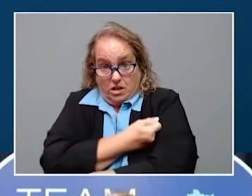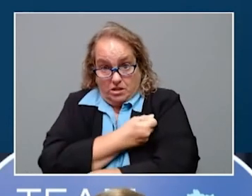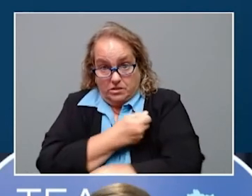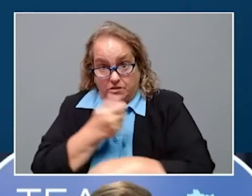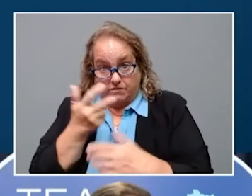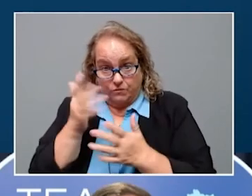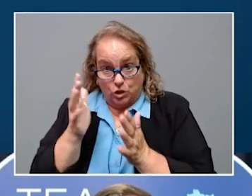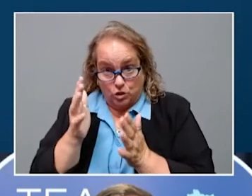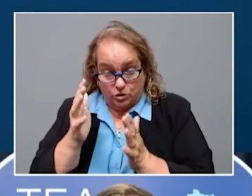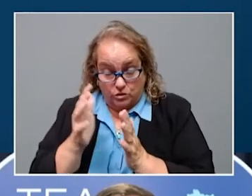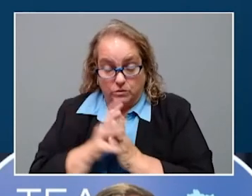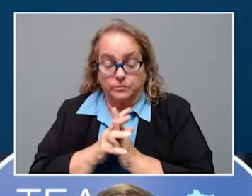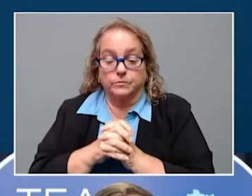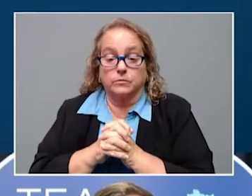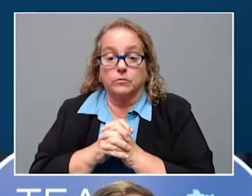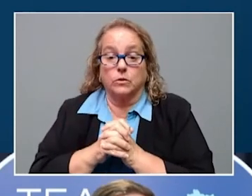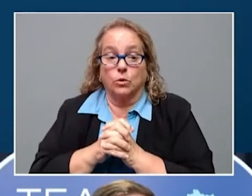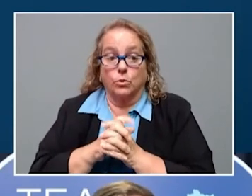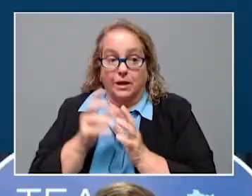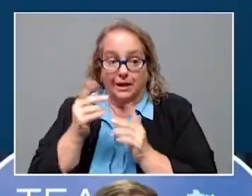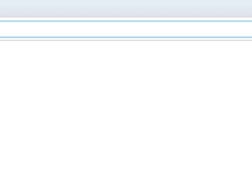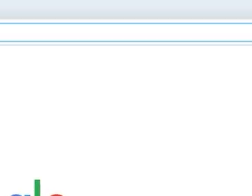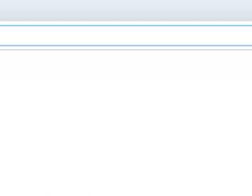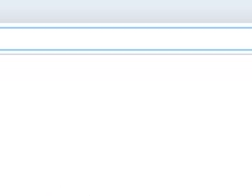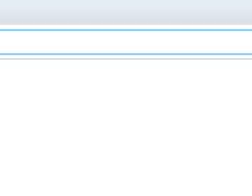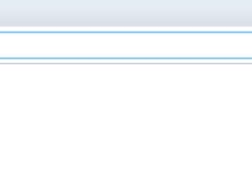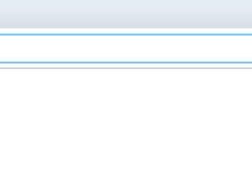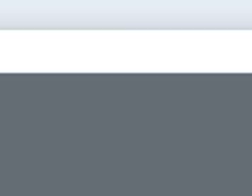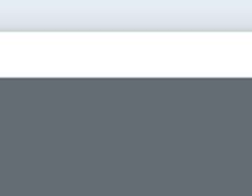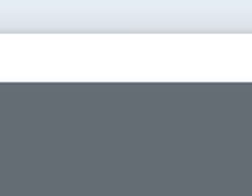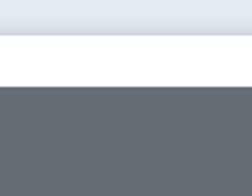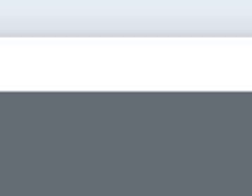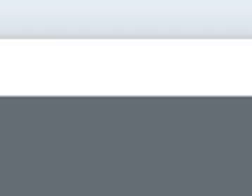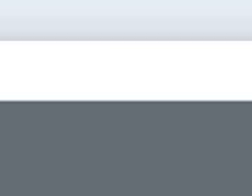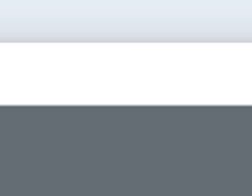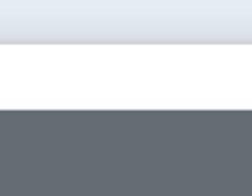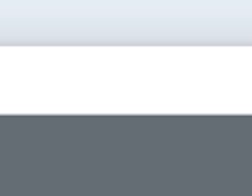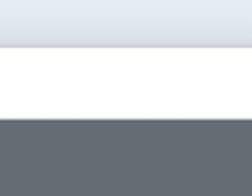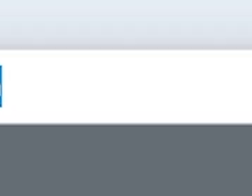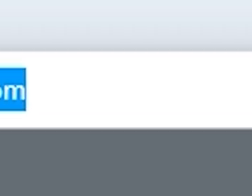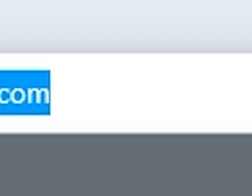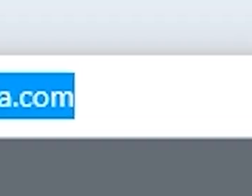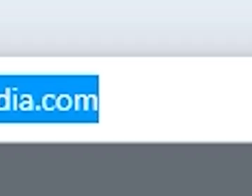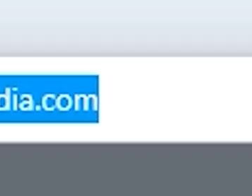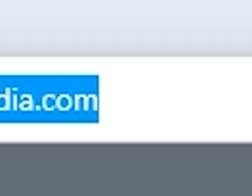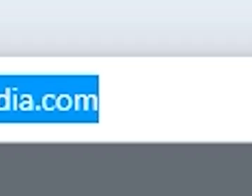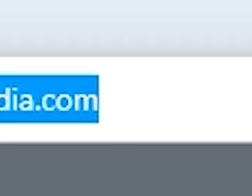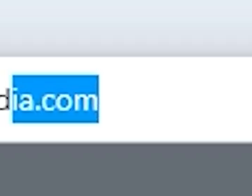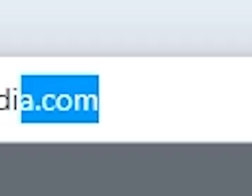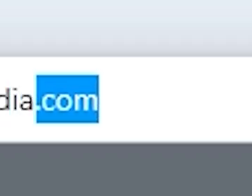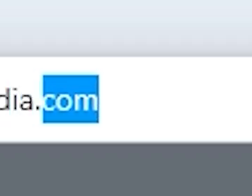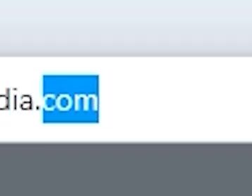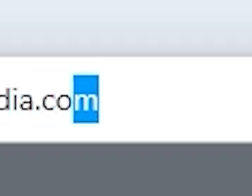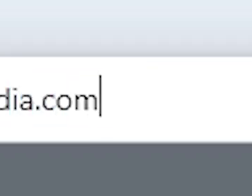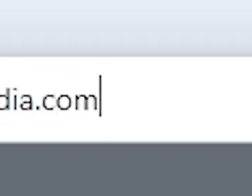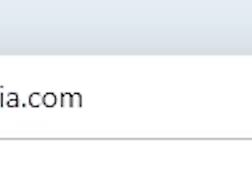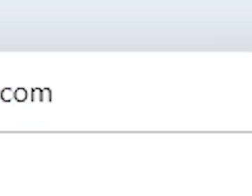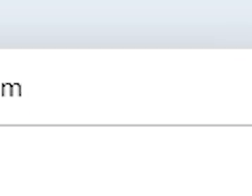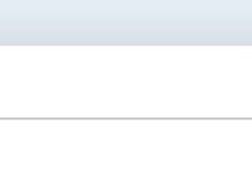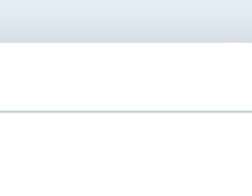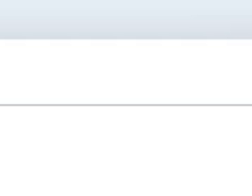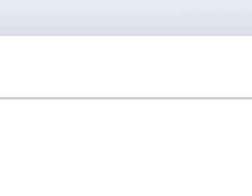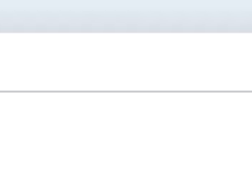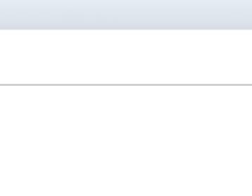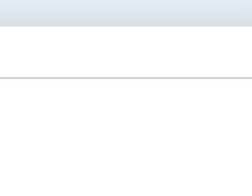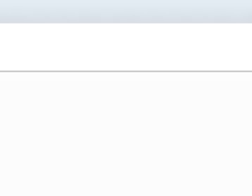can receive booster shots of the coronavirus vaccines. You can find the guidelines on our website, mountain-topmedia.com.